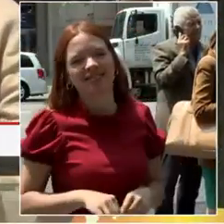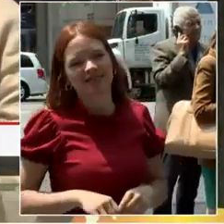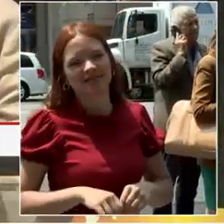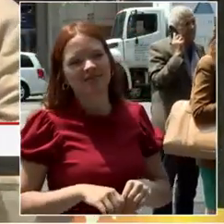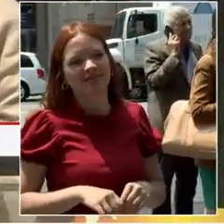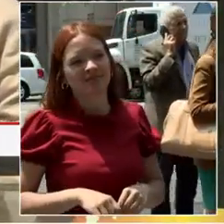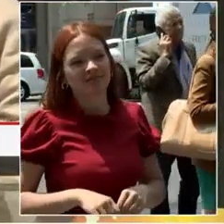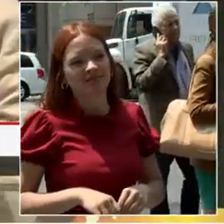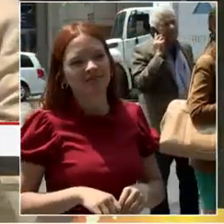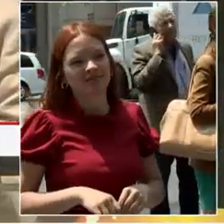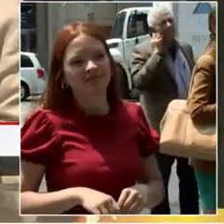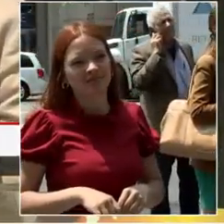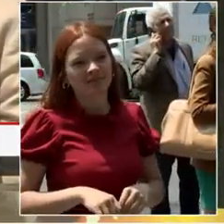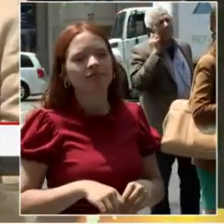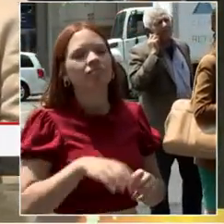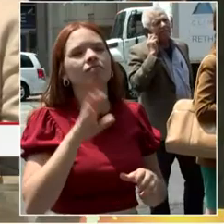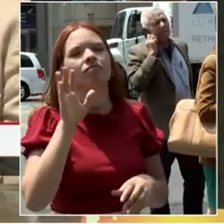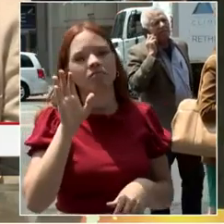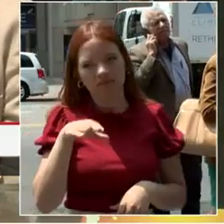Microphone.